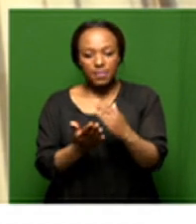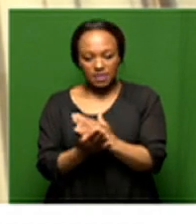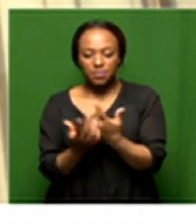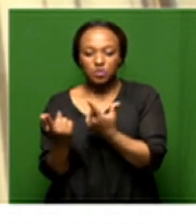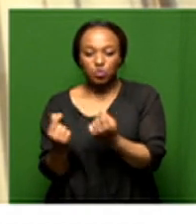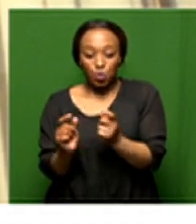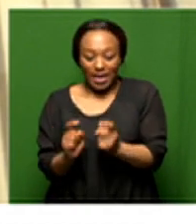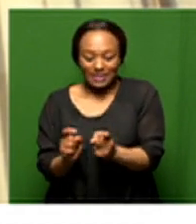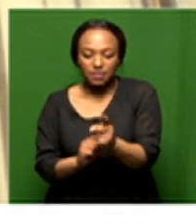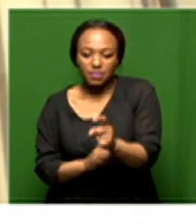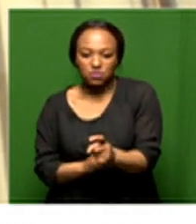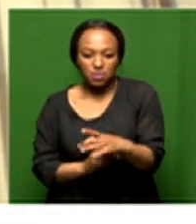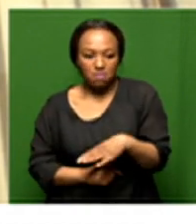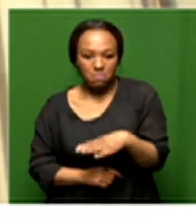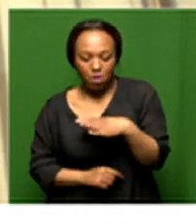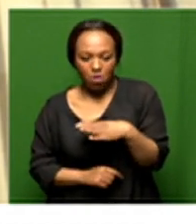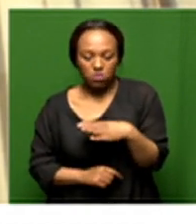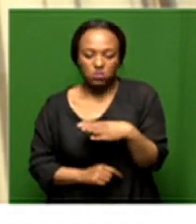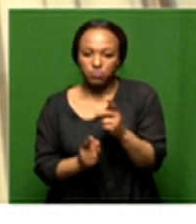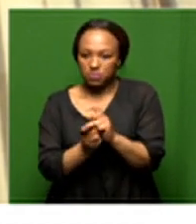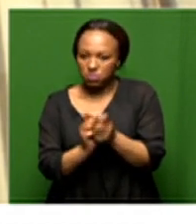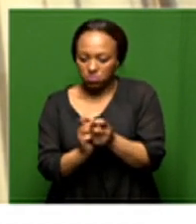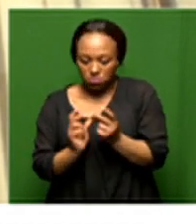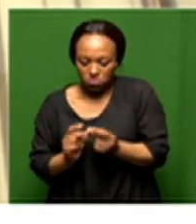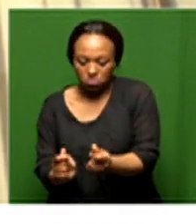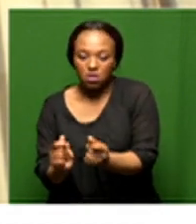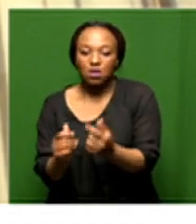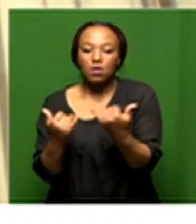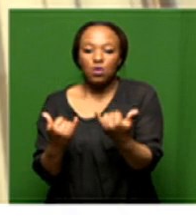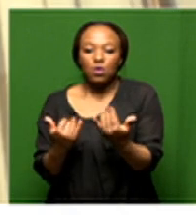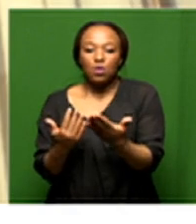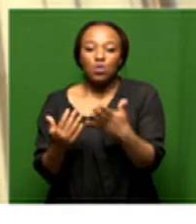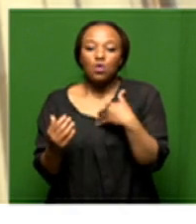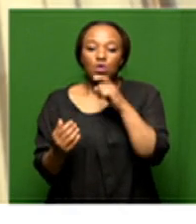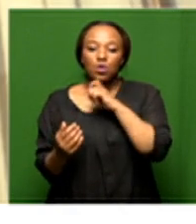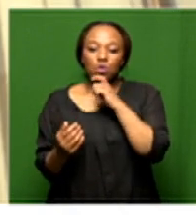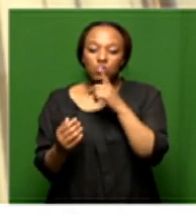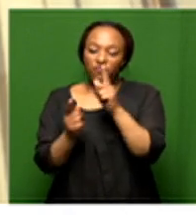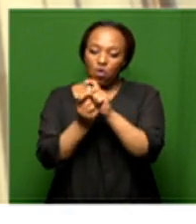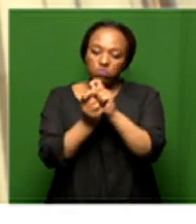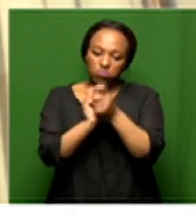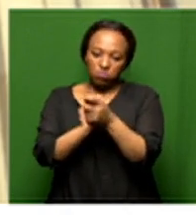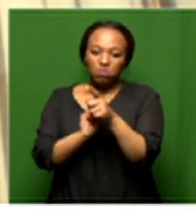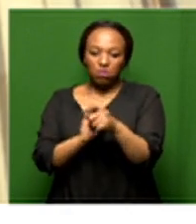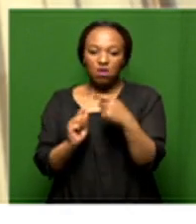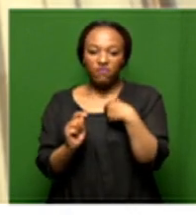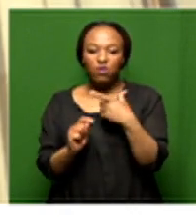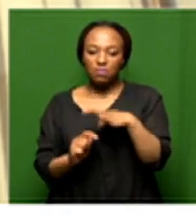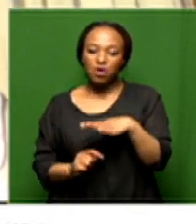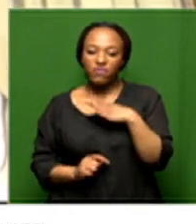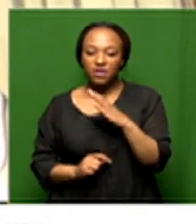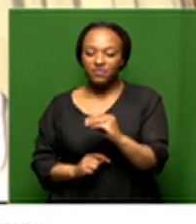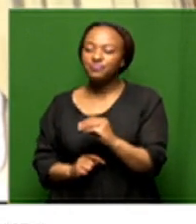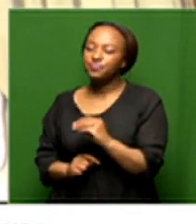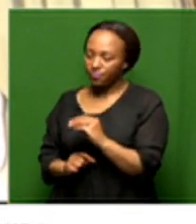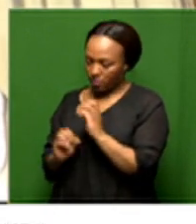more agent who must be bold who must be aggressive this is where we are let's i think we'll use this as a turning point i'm more than confident okay